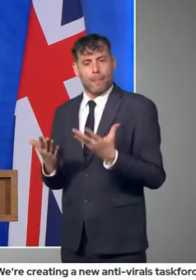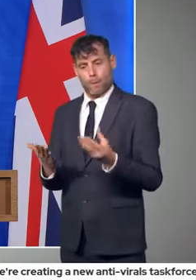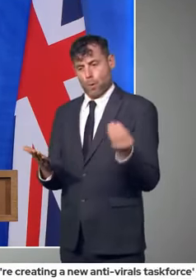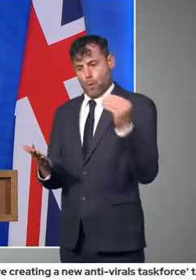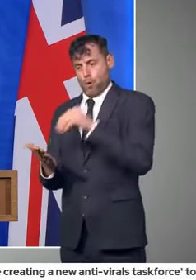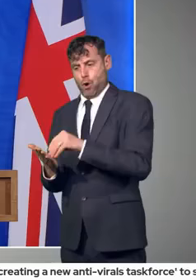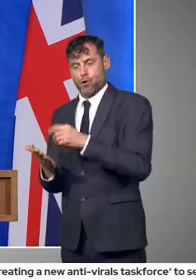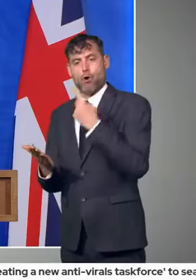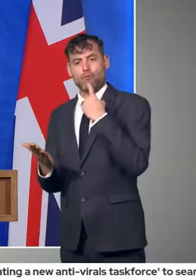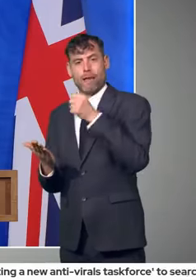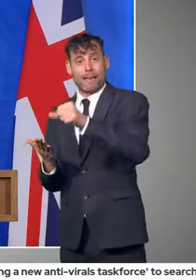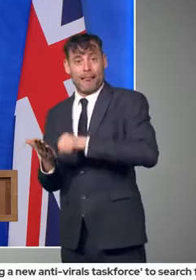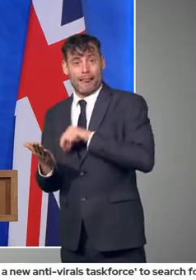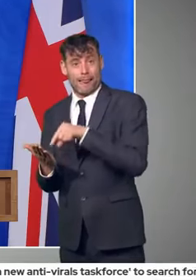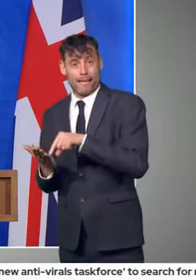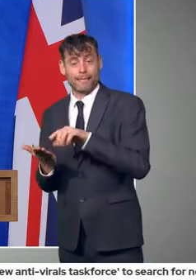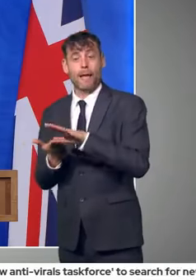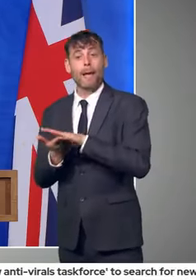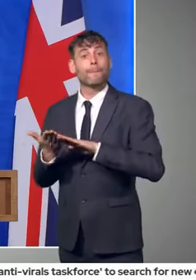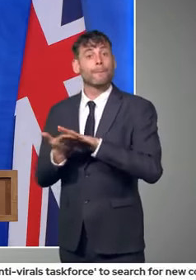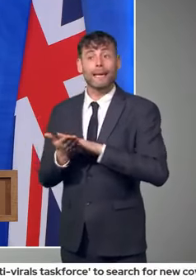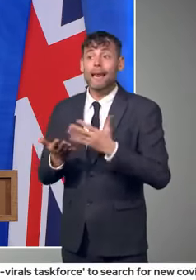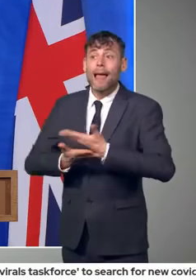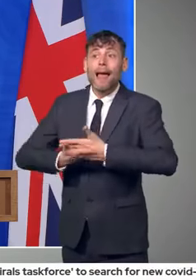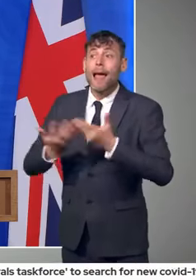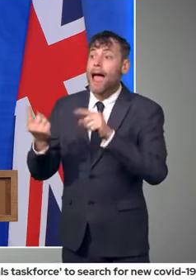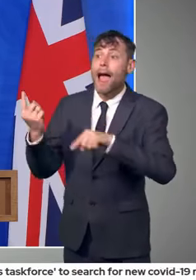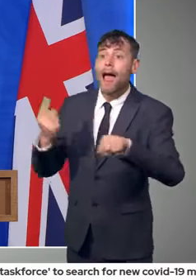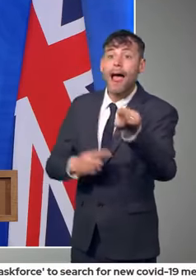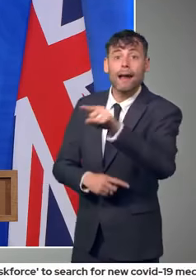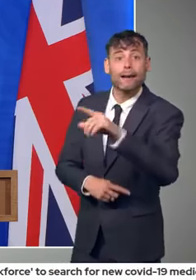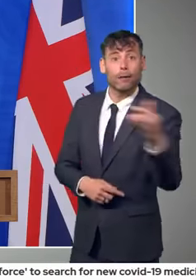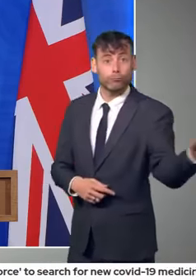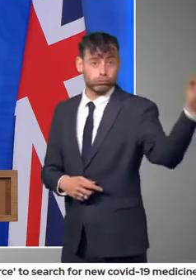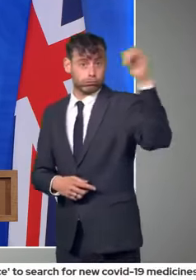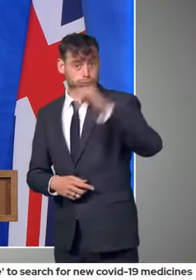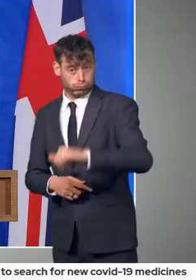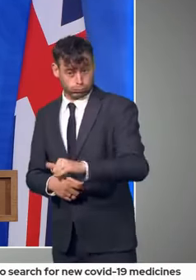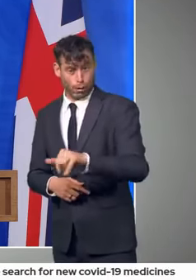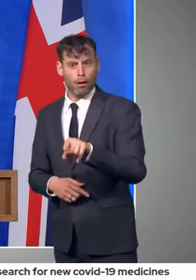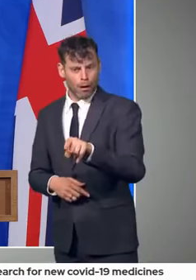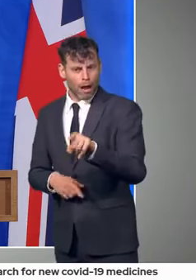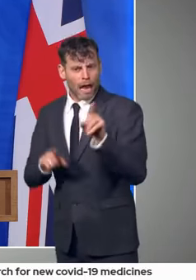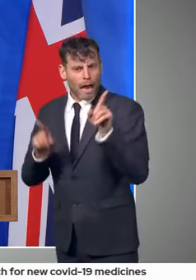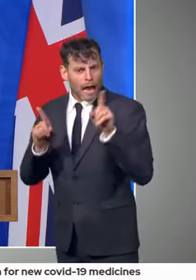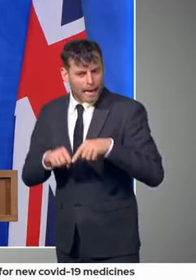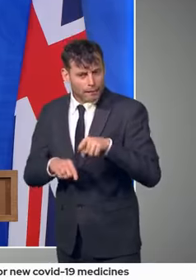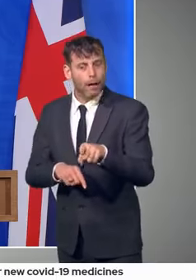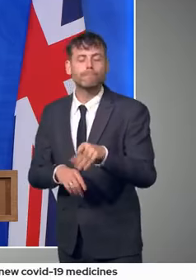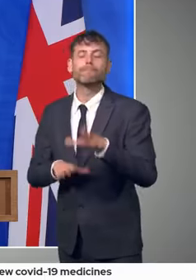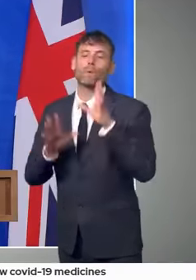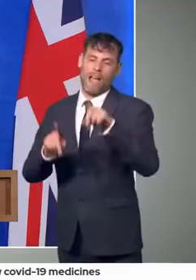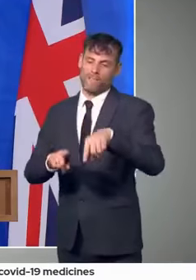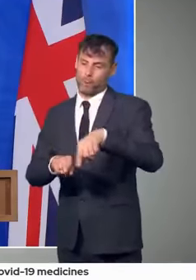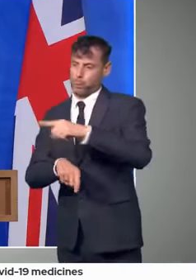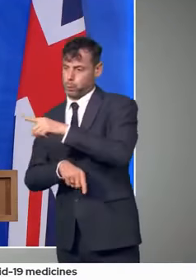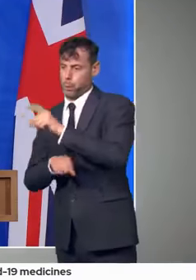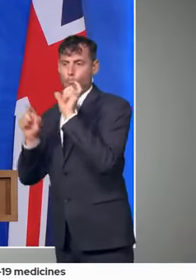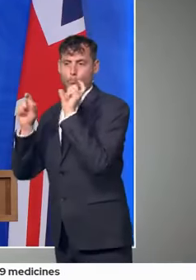coming from India has to go immediately into an even more stringent regime of hotel